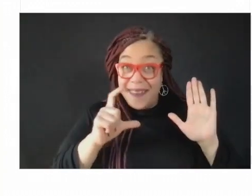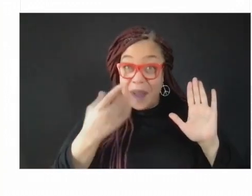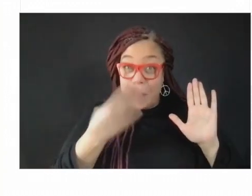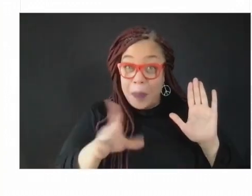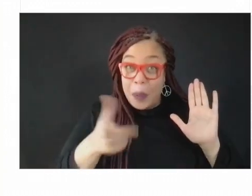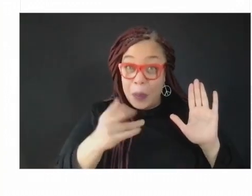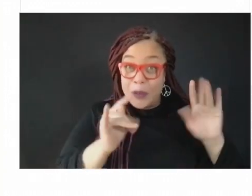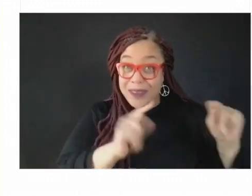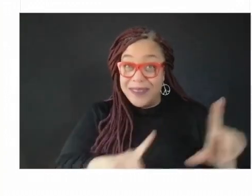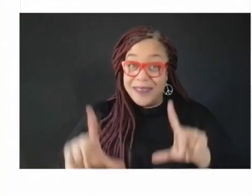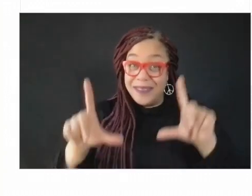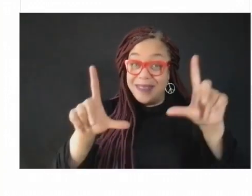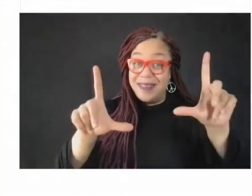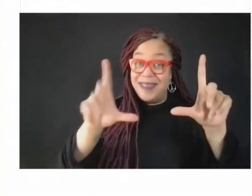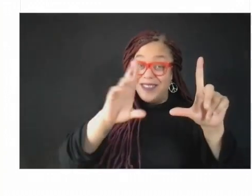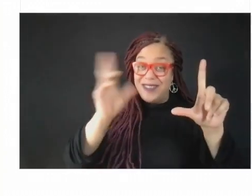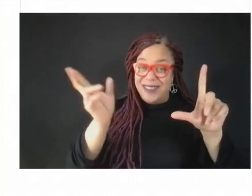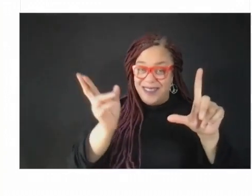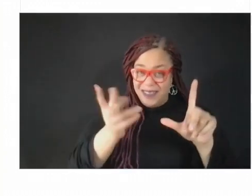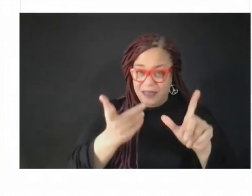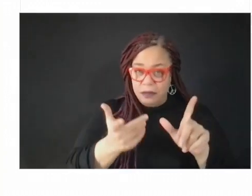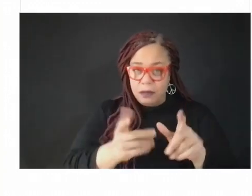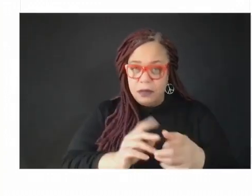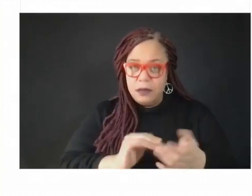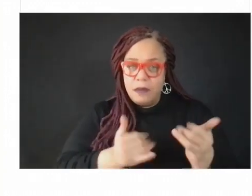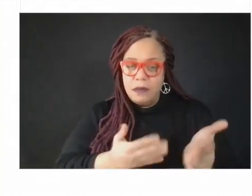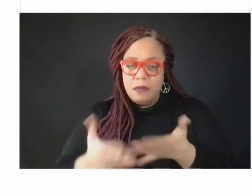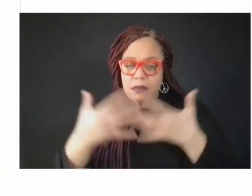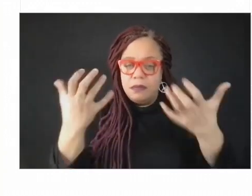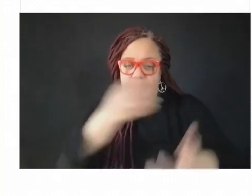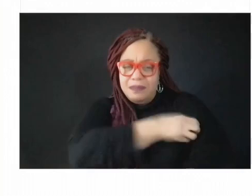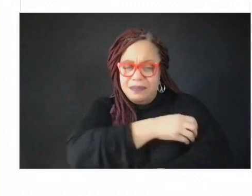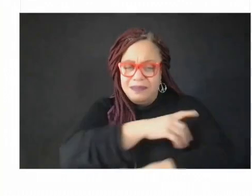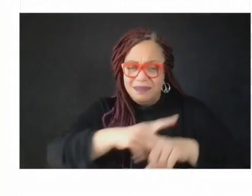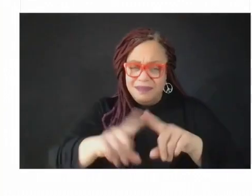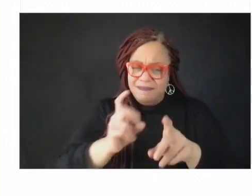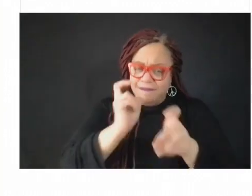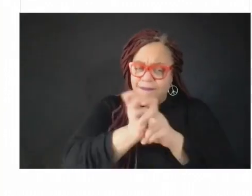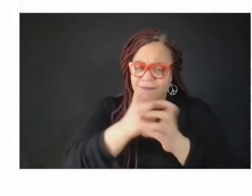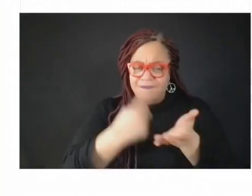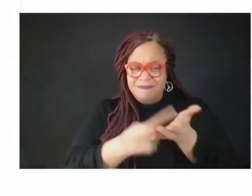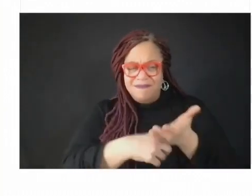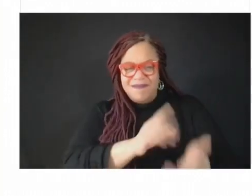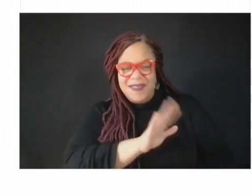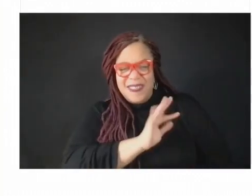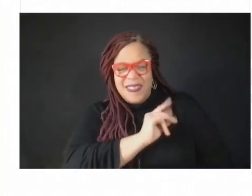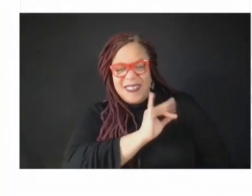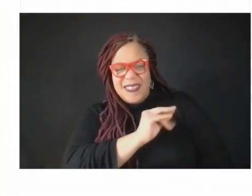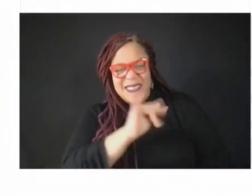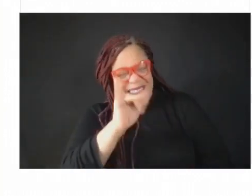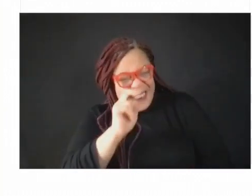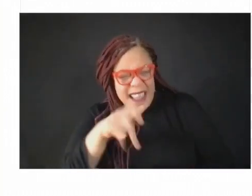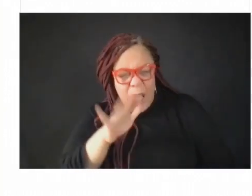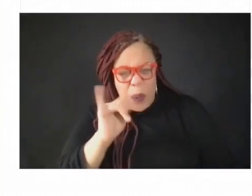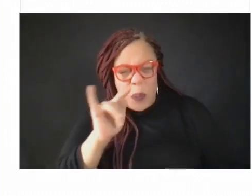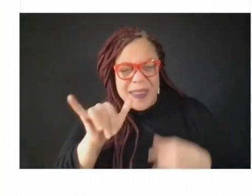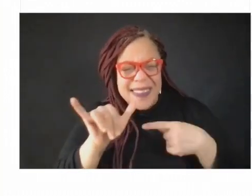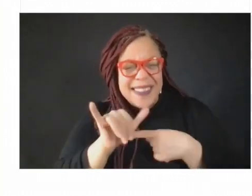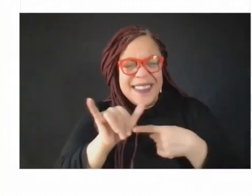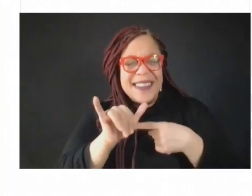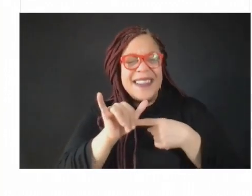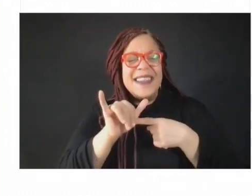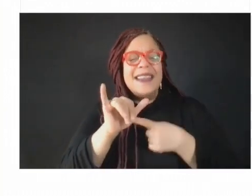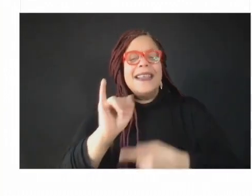difficult conversations actually about inequity, not just disparity, the history and the structure really being